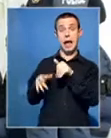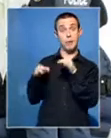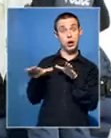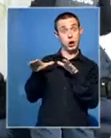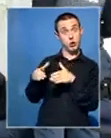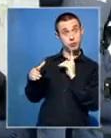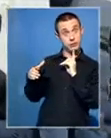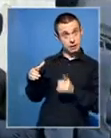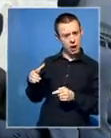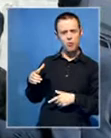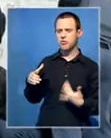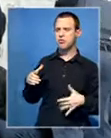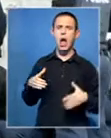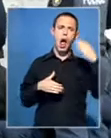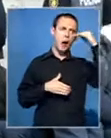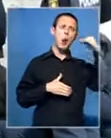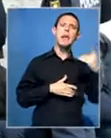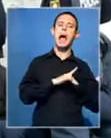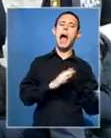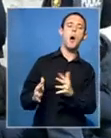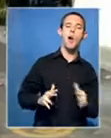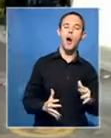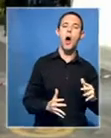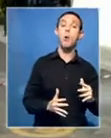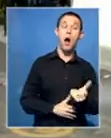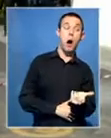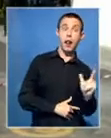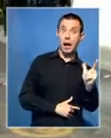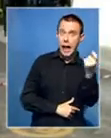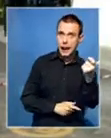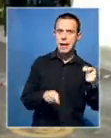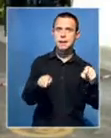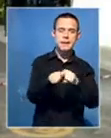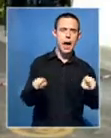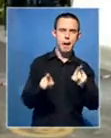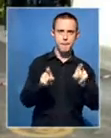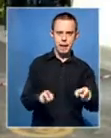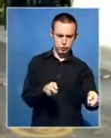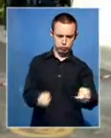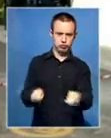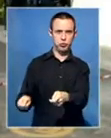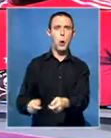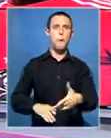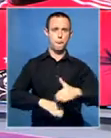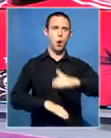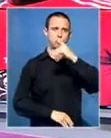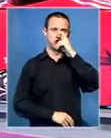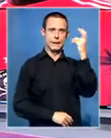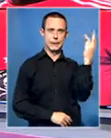and the high number of police firearms being lost. Abra Barbier, SABC News, Parliament.